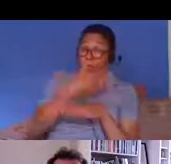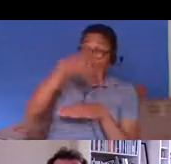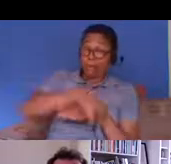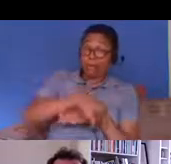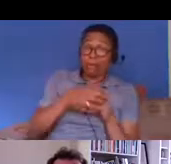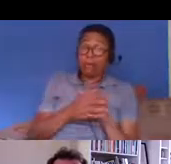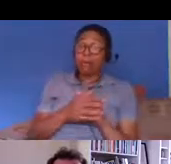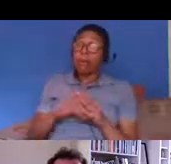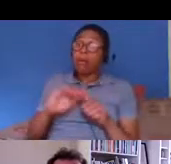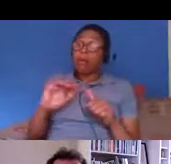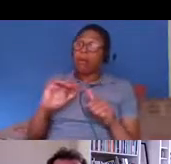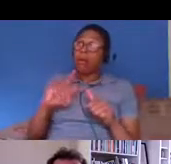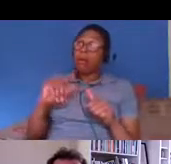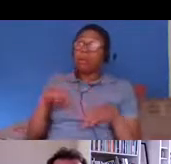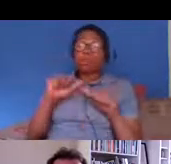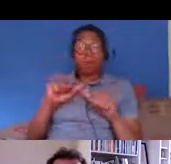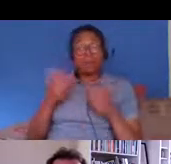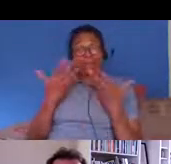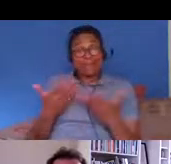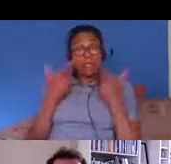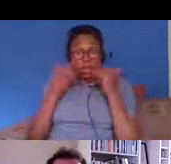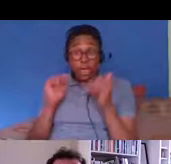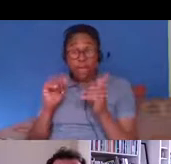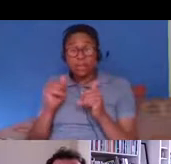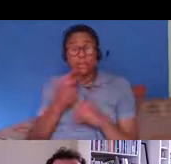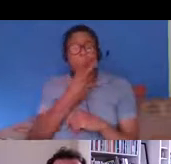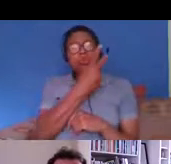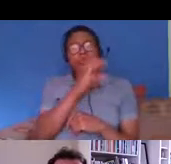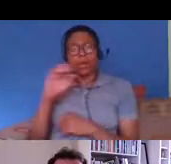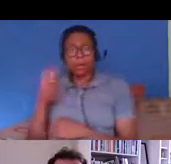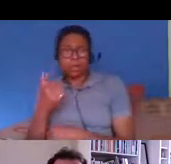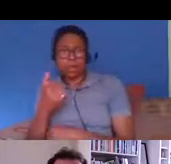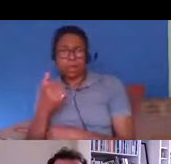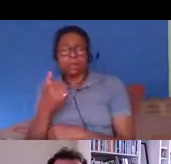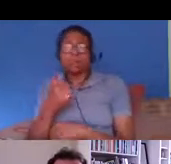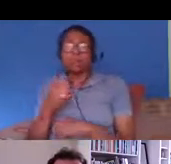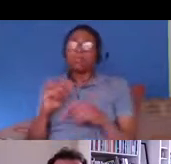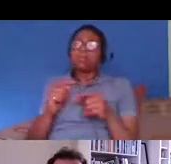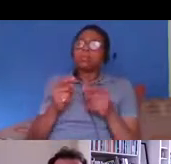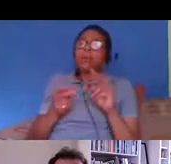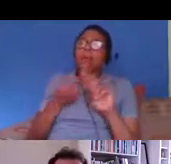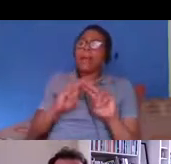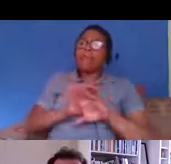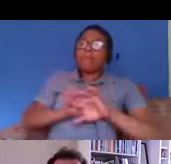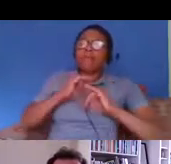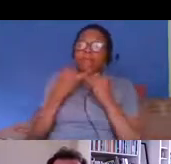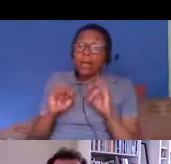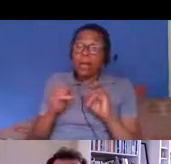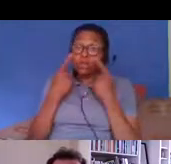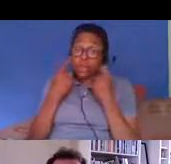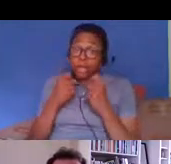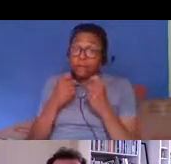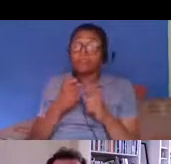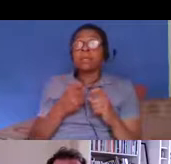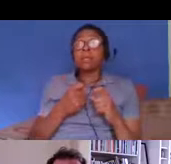in 2006 it's kind of civil penalty scheme where where employers will be fined a certain amount i think it was introduced at two thousand pounds